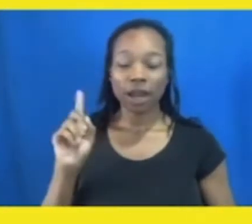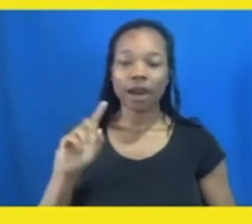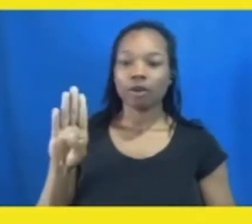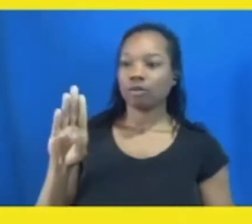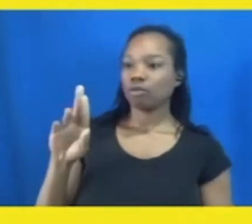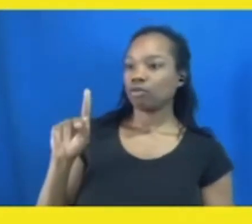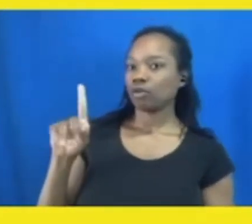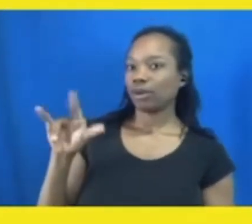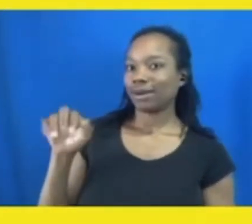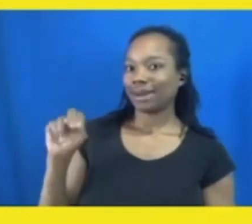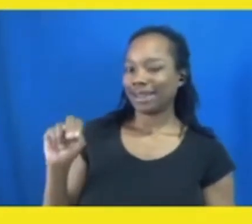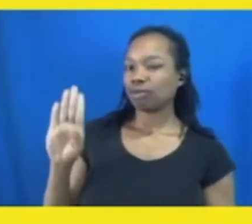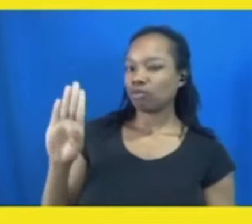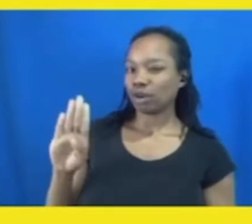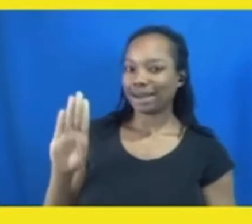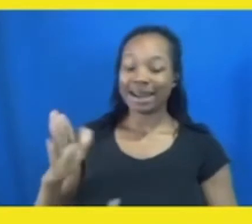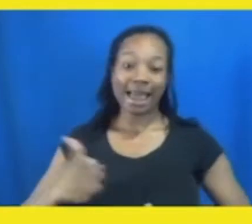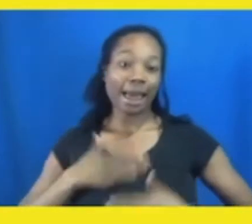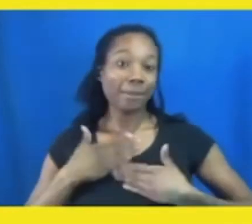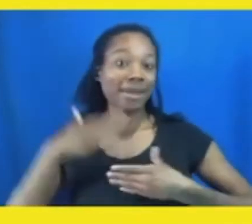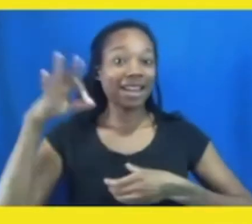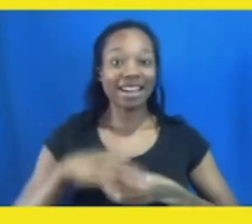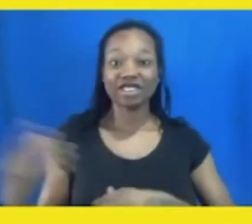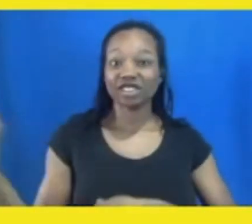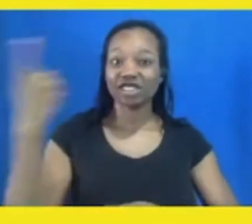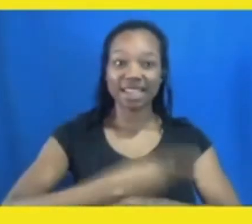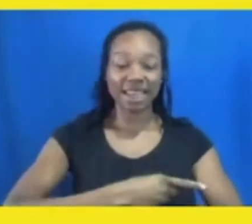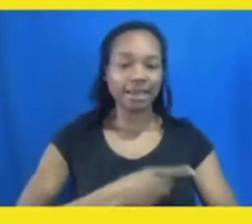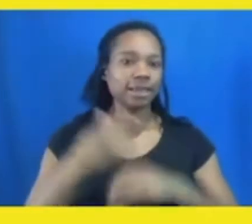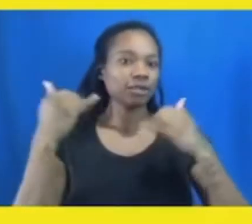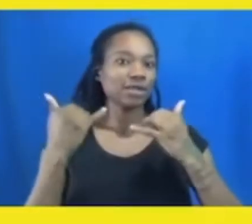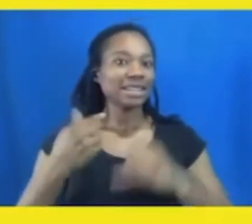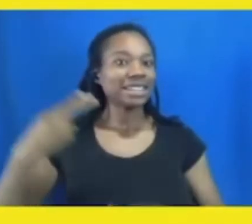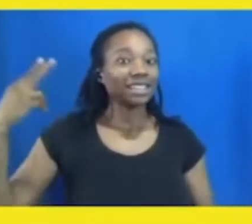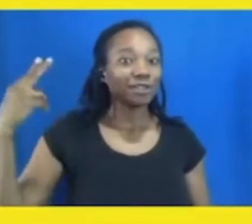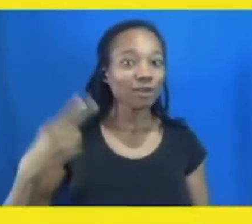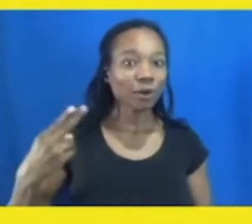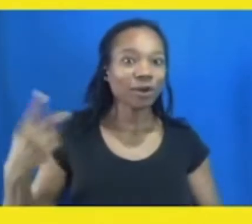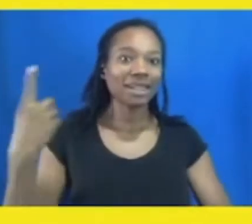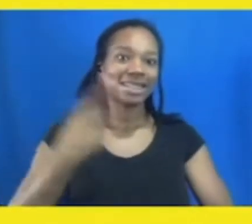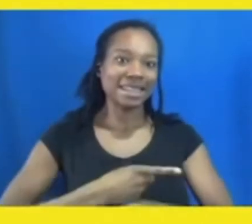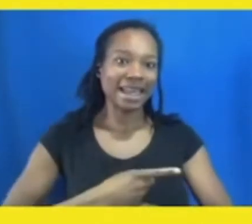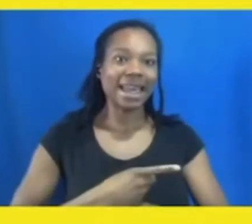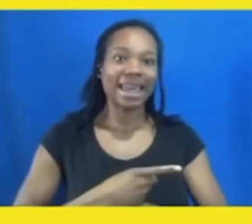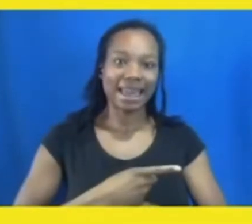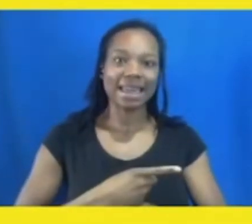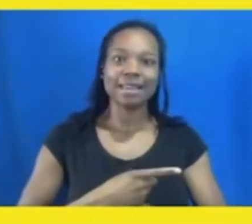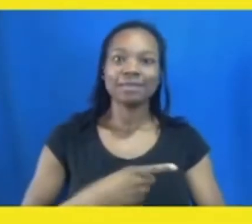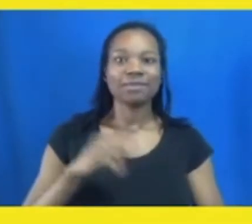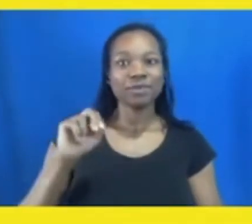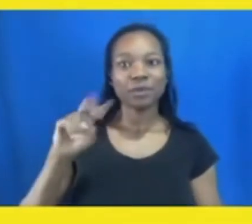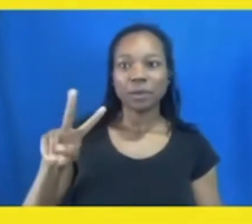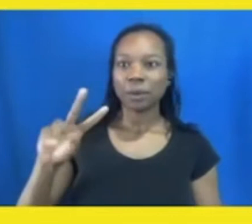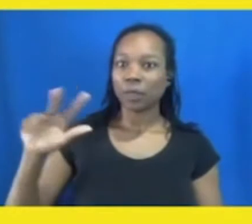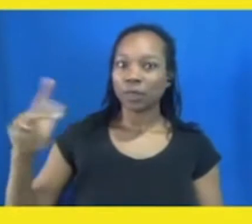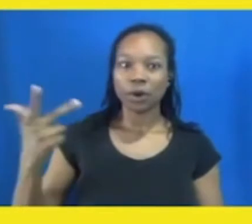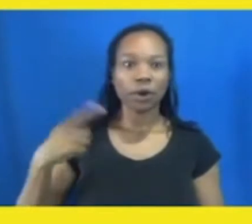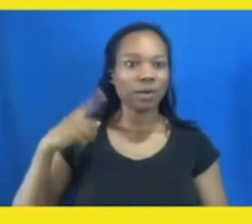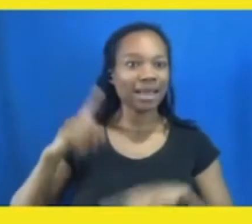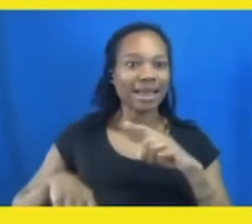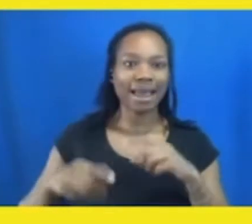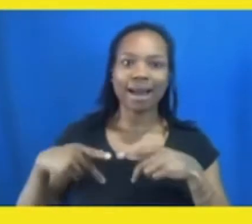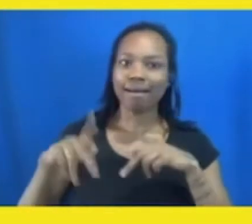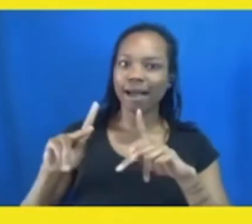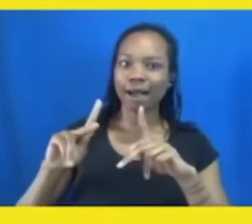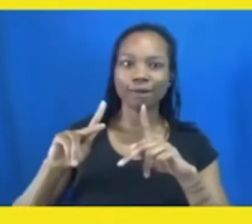Today is a historic day, an important day. November 3rd is a day that we cannot let pass without making our own